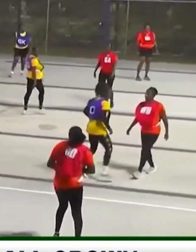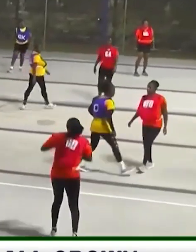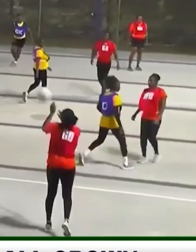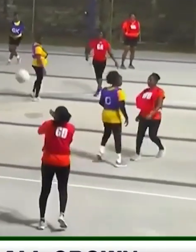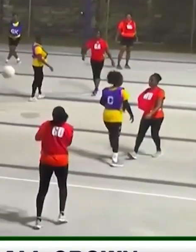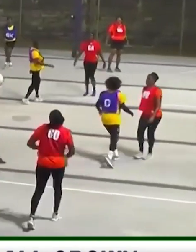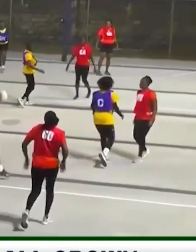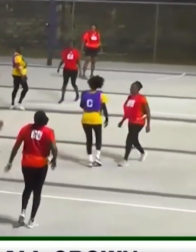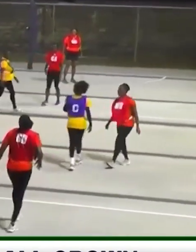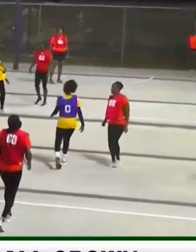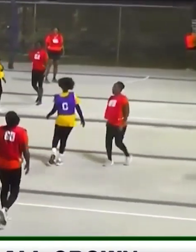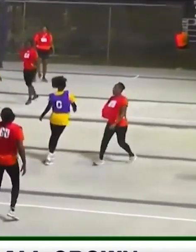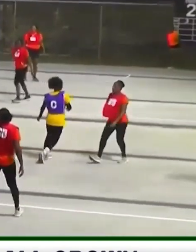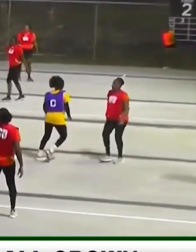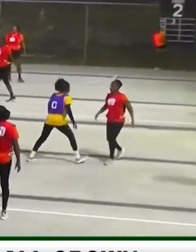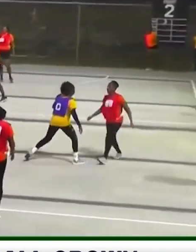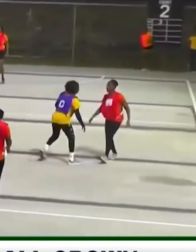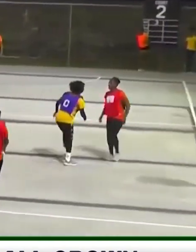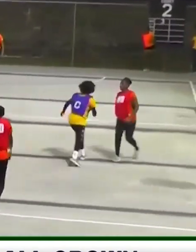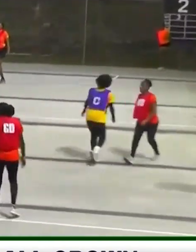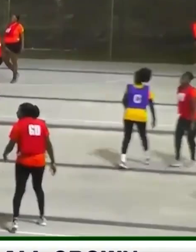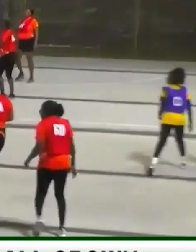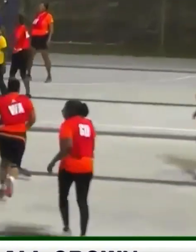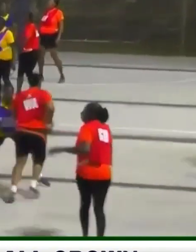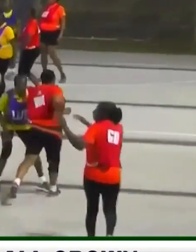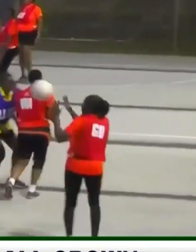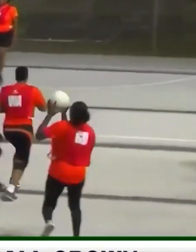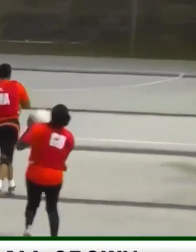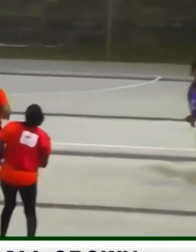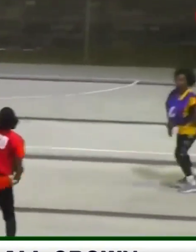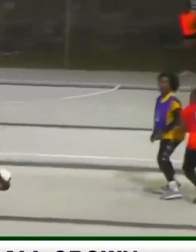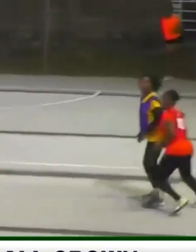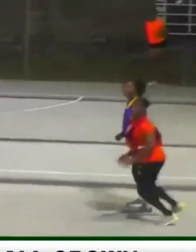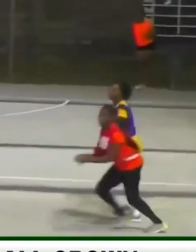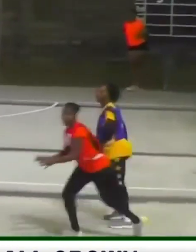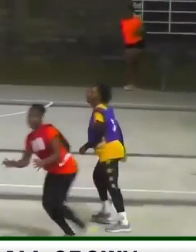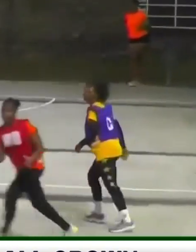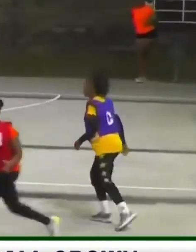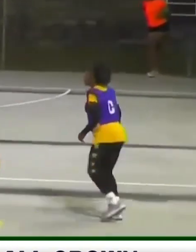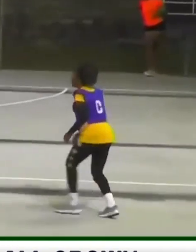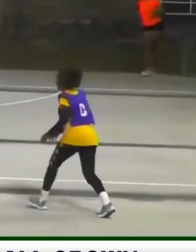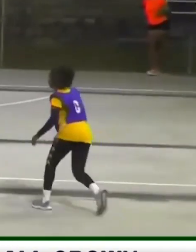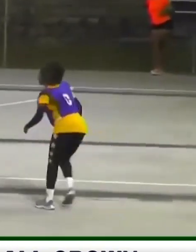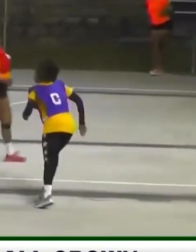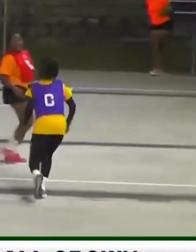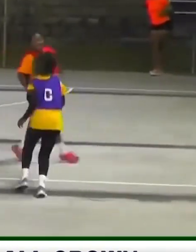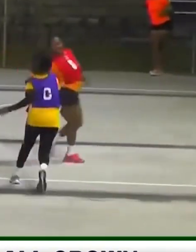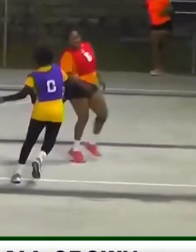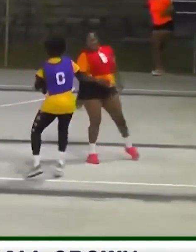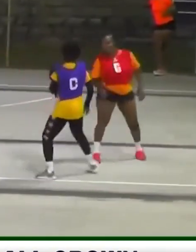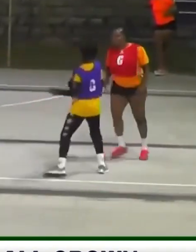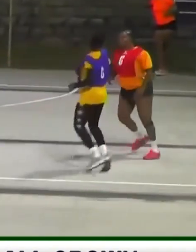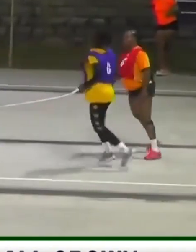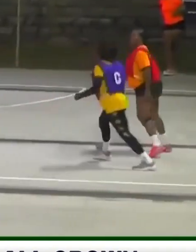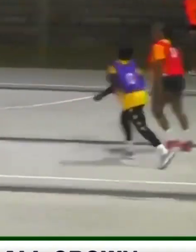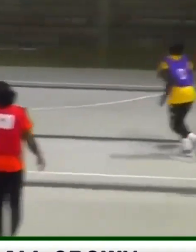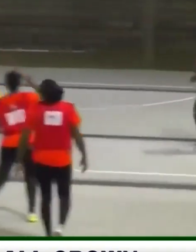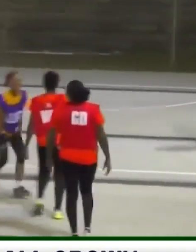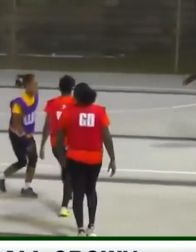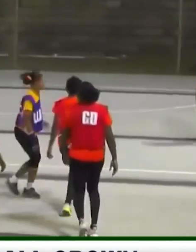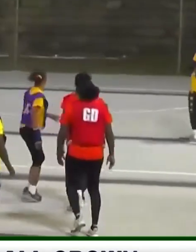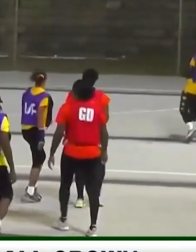Netball Stadium, the venue for this Masters showdown between C.O. Williams Rangers and Spooners Hill Firebirds in the Red Bibbs.